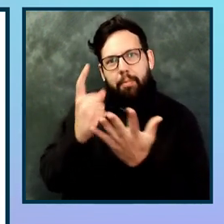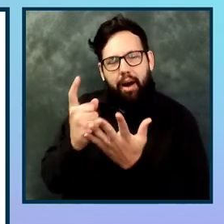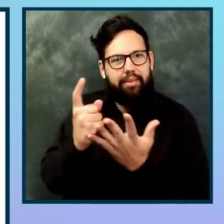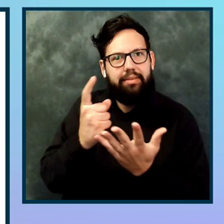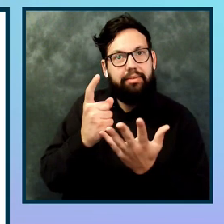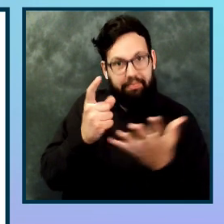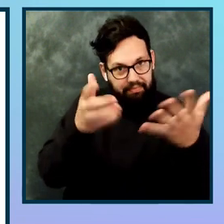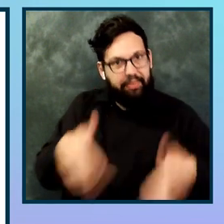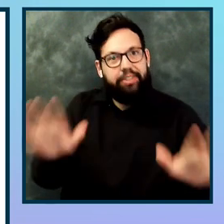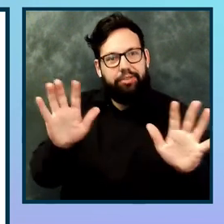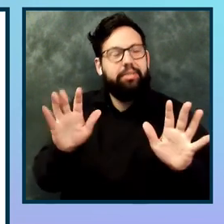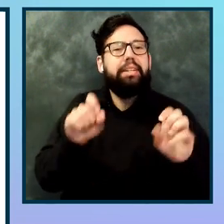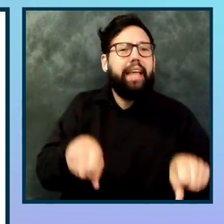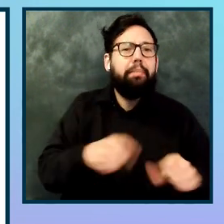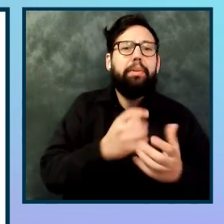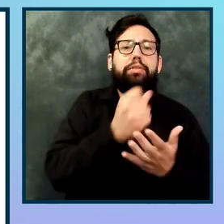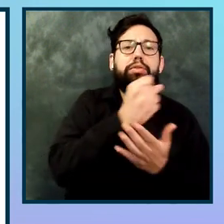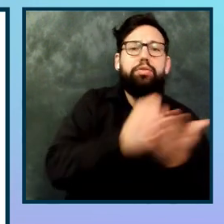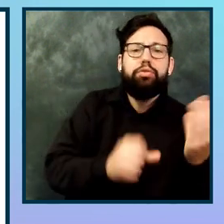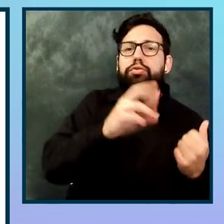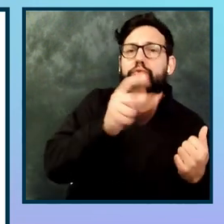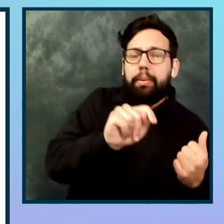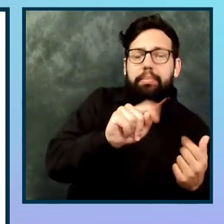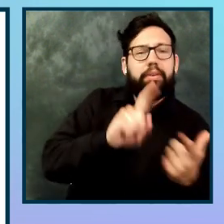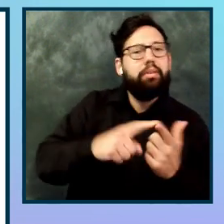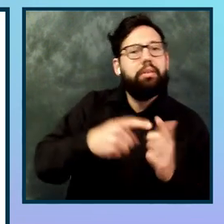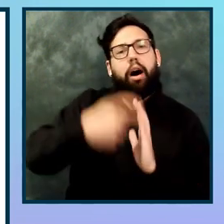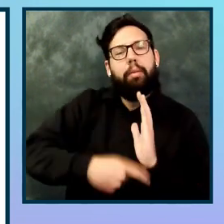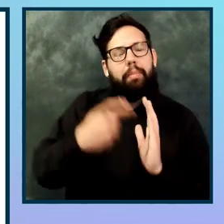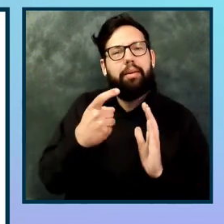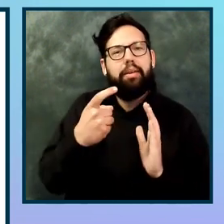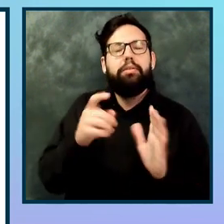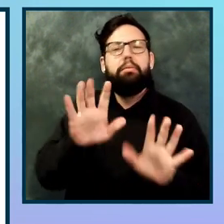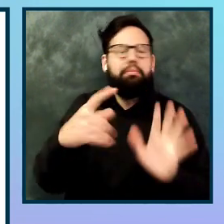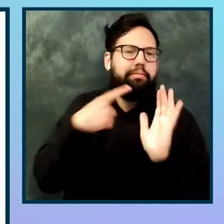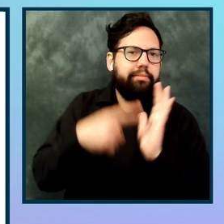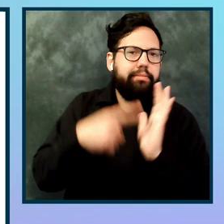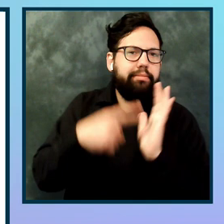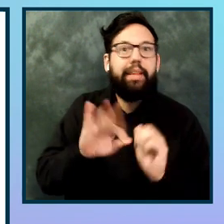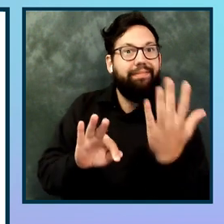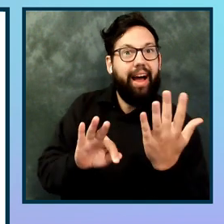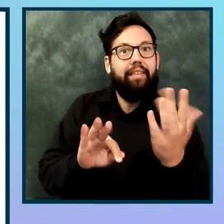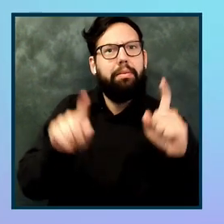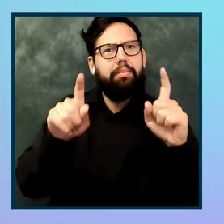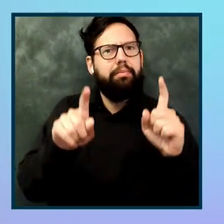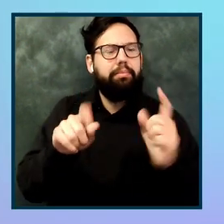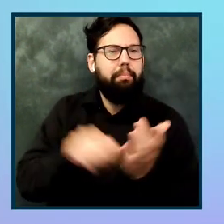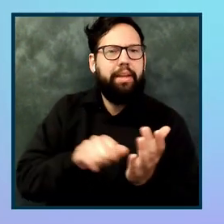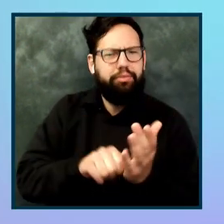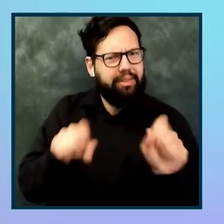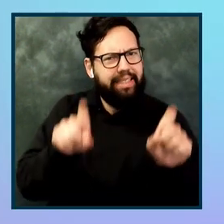automated, but it needs to be one by one. Because for now, the window only renders one page at a time.